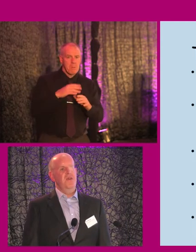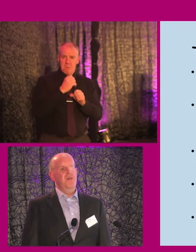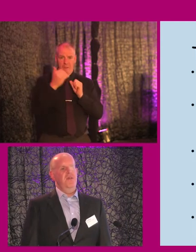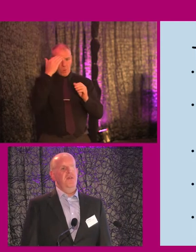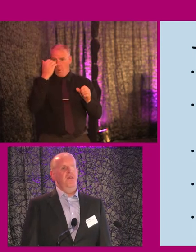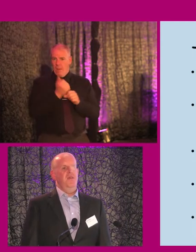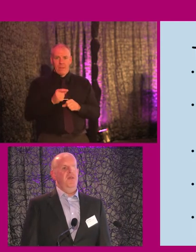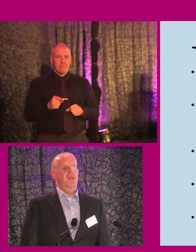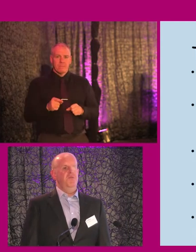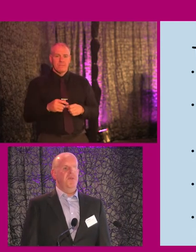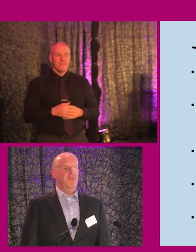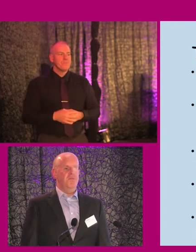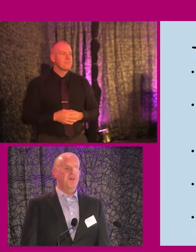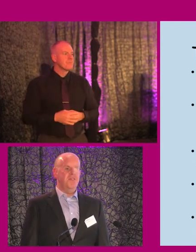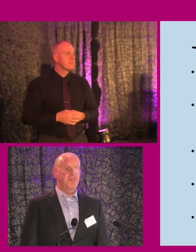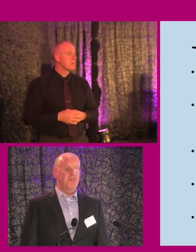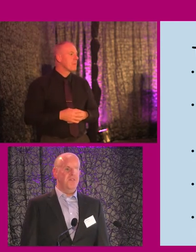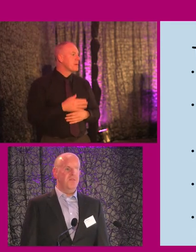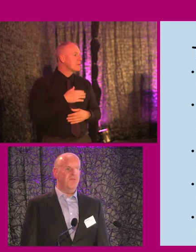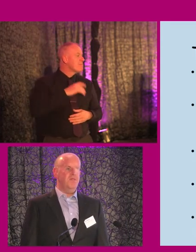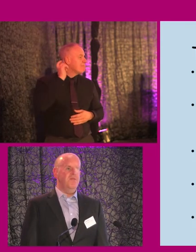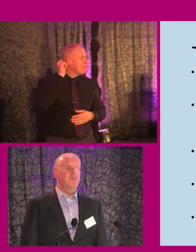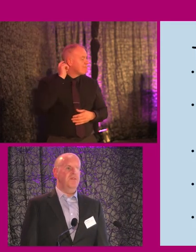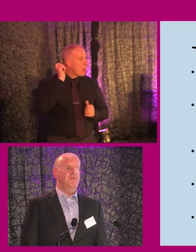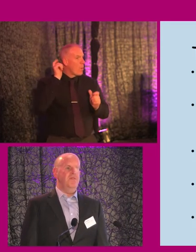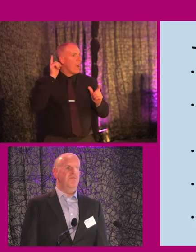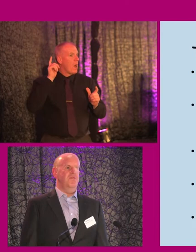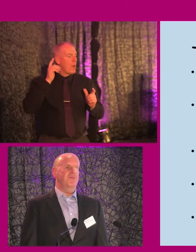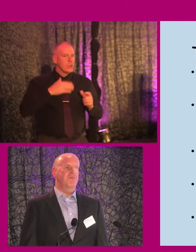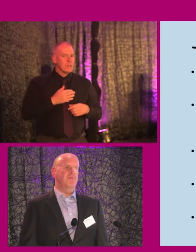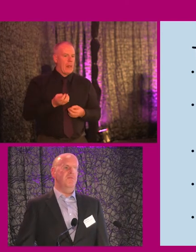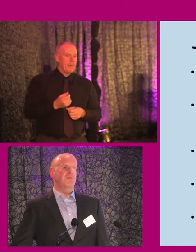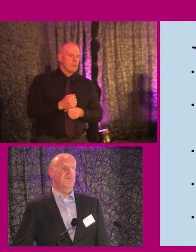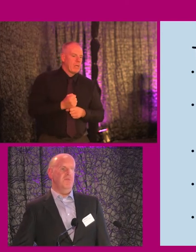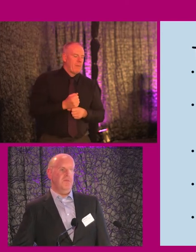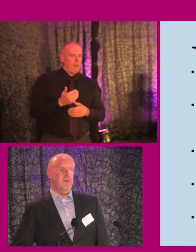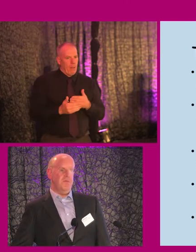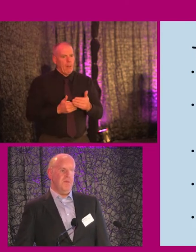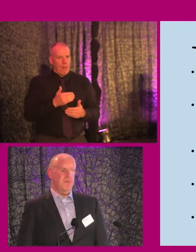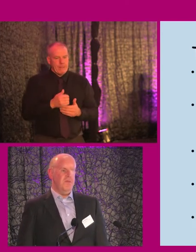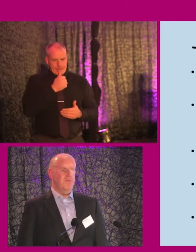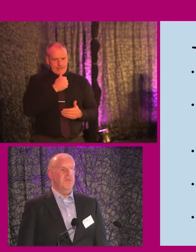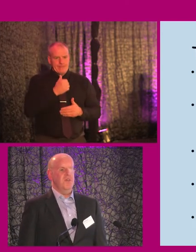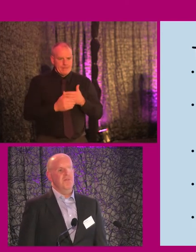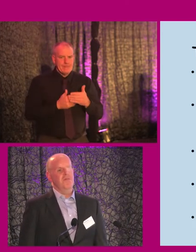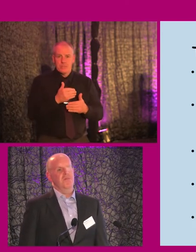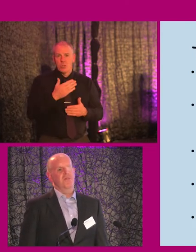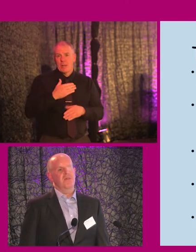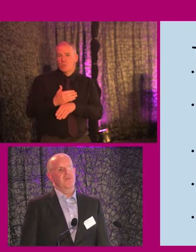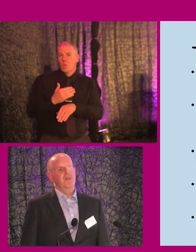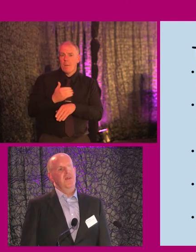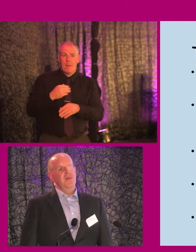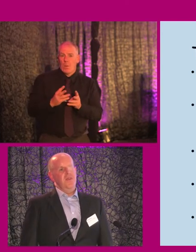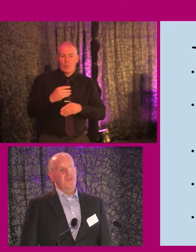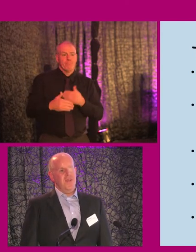of, it was probably sort of consciously just a little bit stressful to be dealing with it. But I just, you know, I was out there doing my job and doing my work